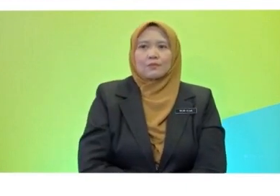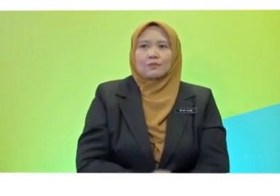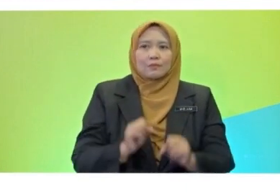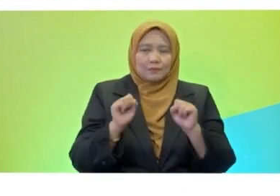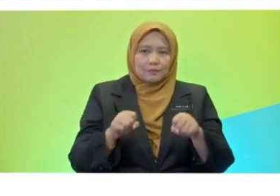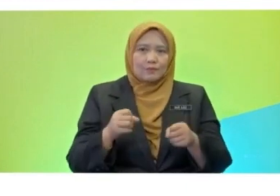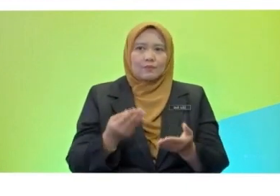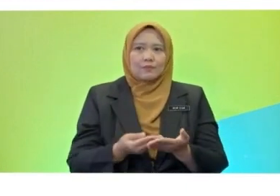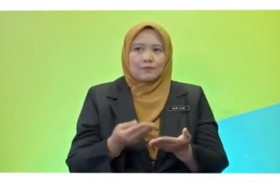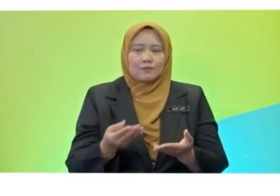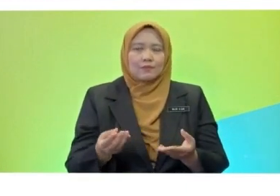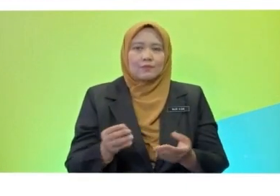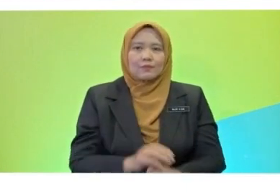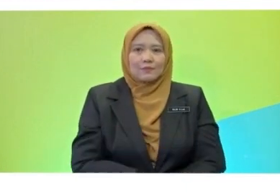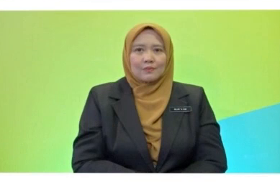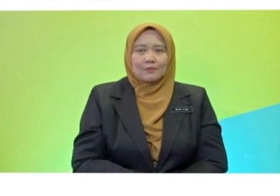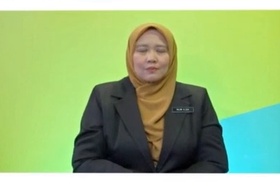and put it into the basket.